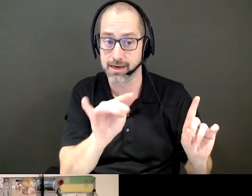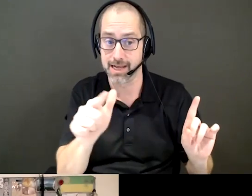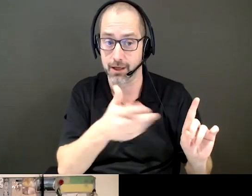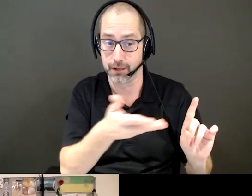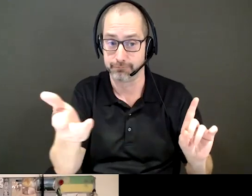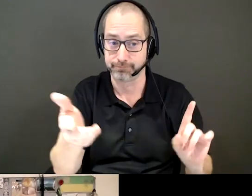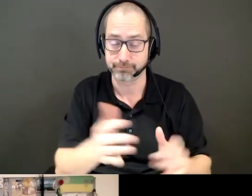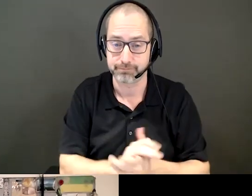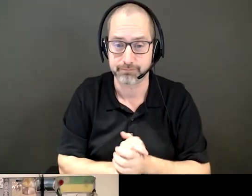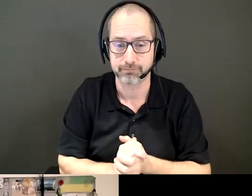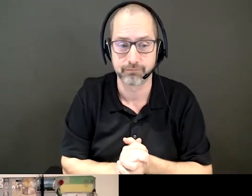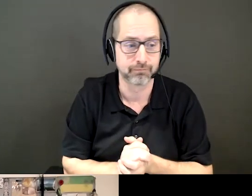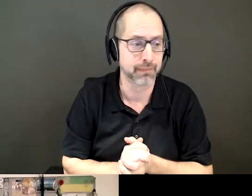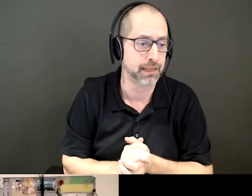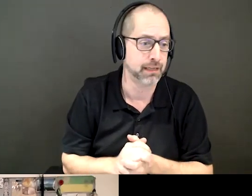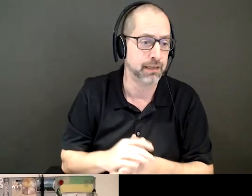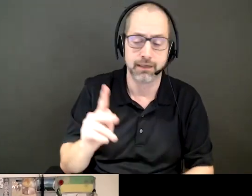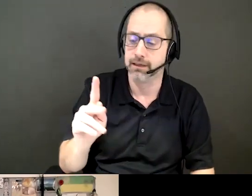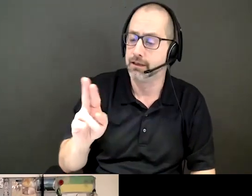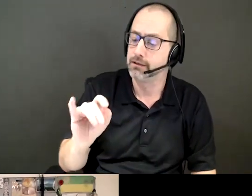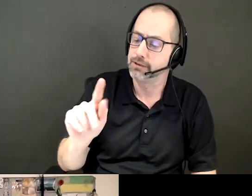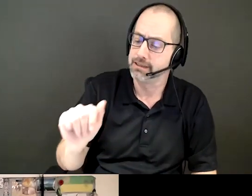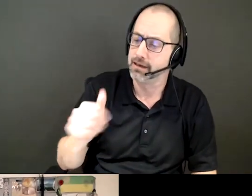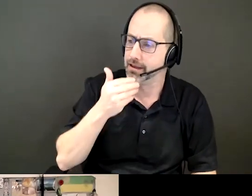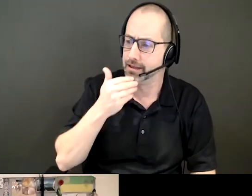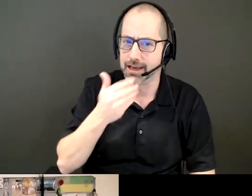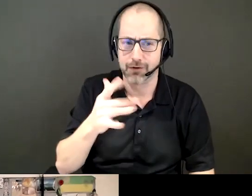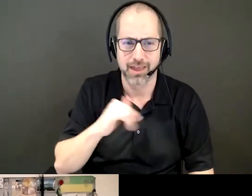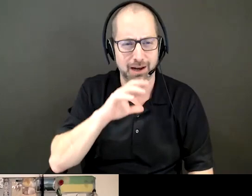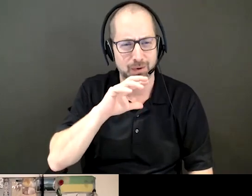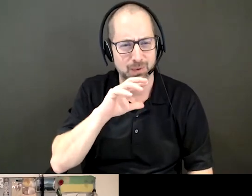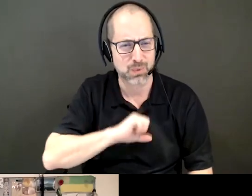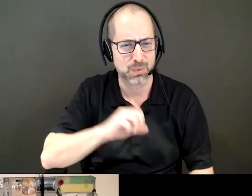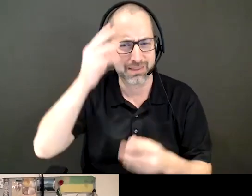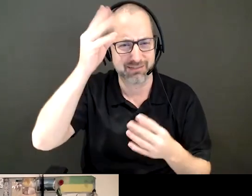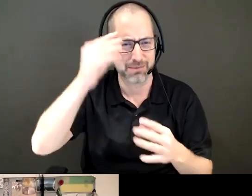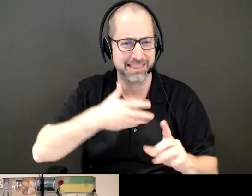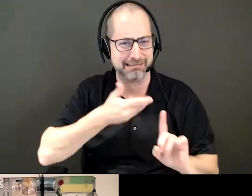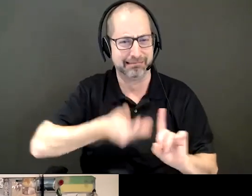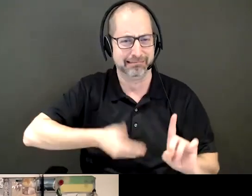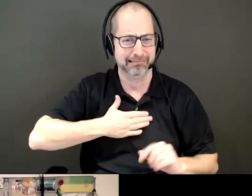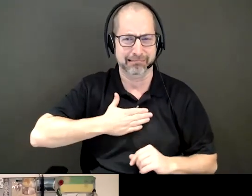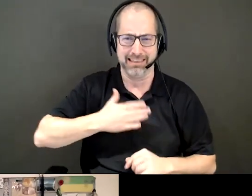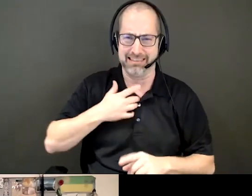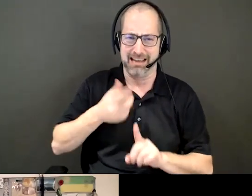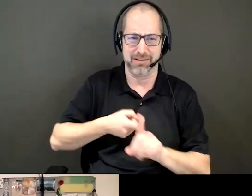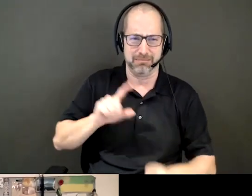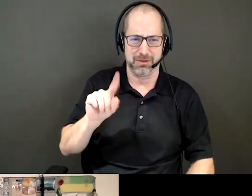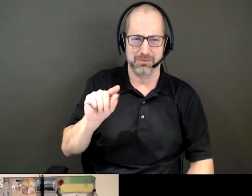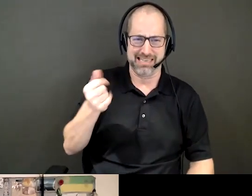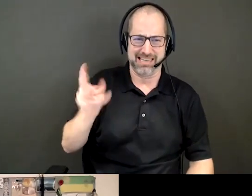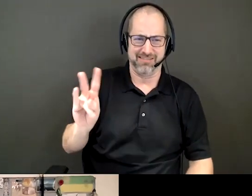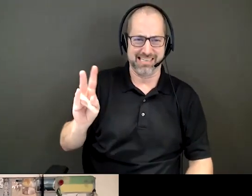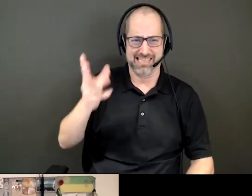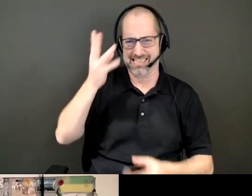Thank you, Krista, for that dated introduction. Where'd get that from, 2017? What is that?